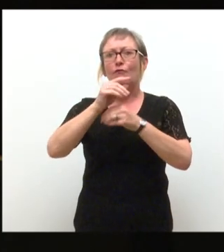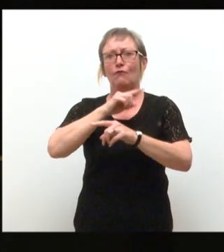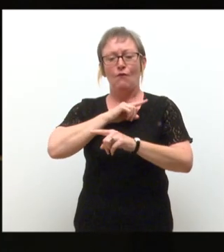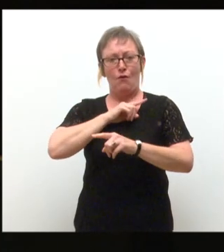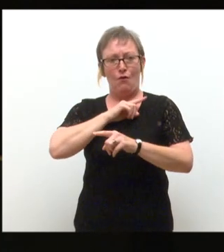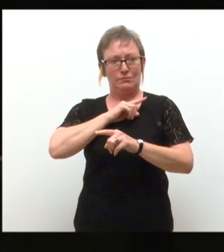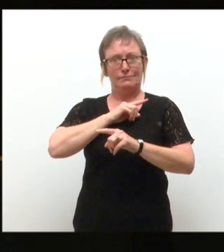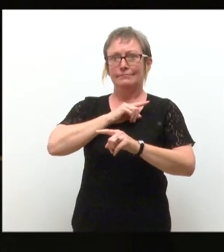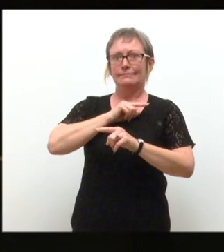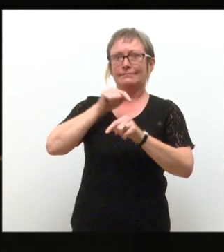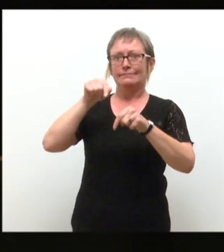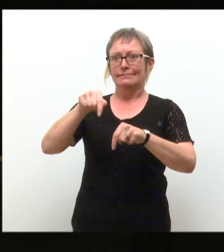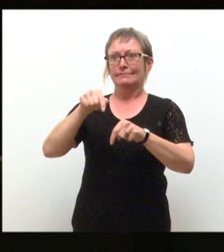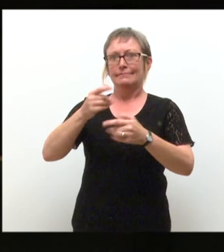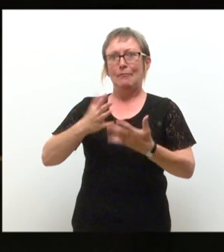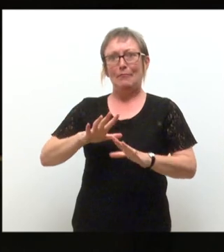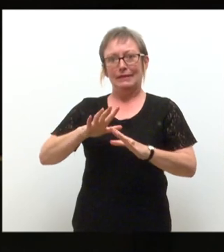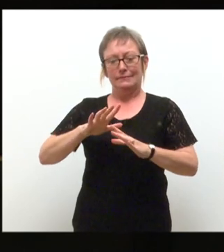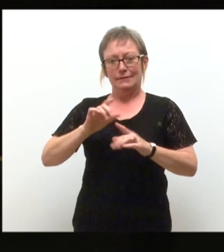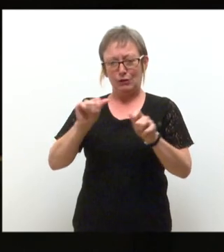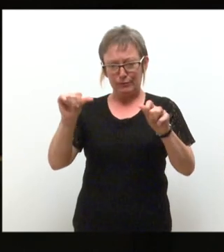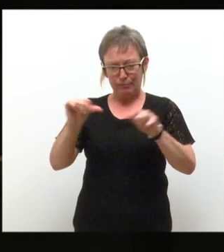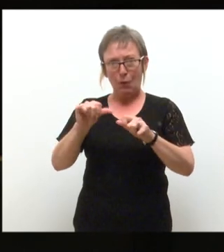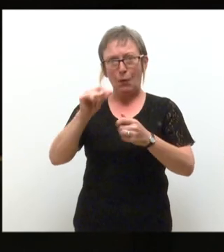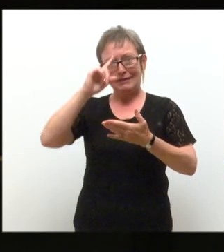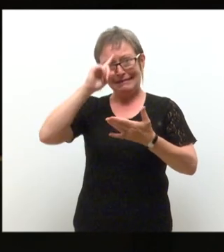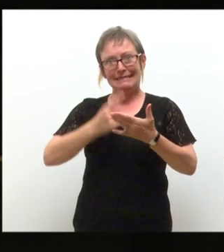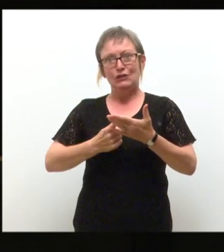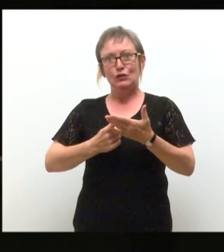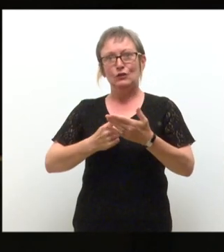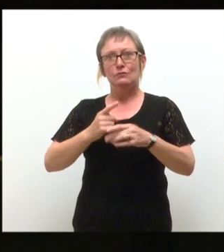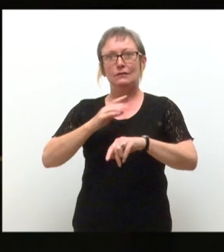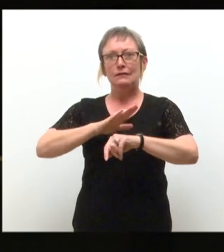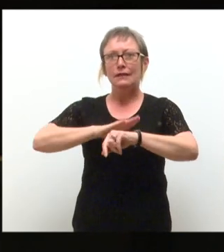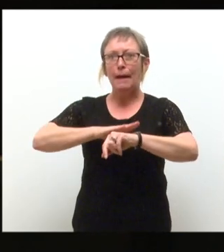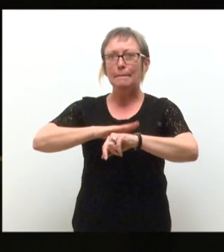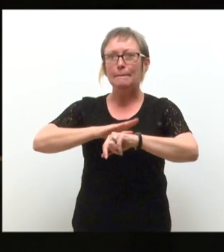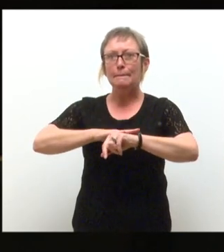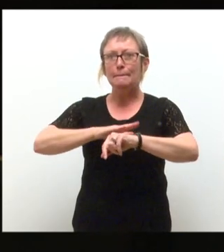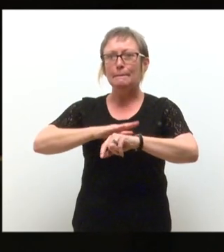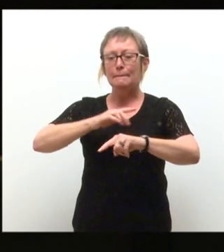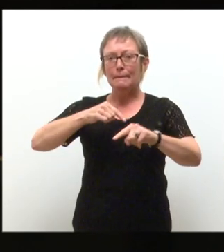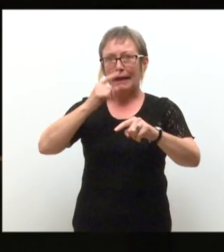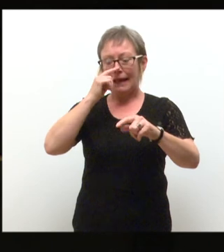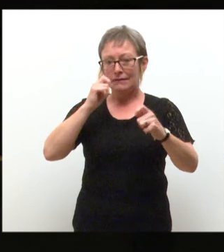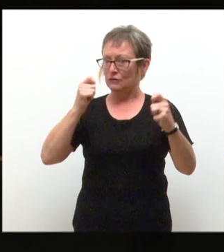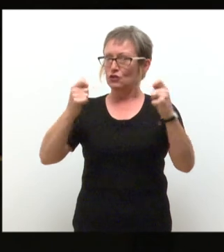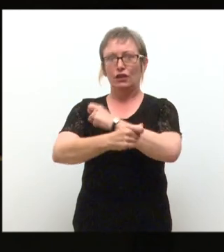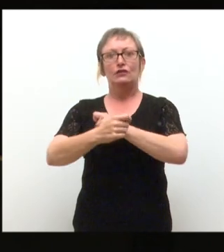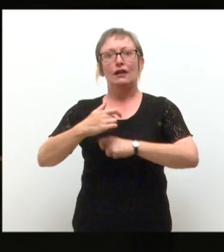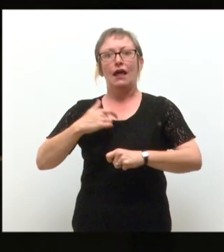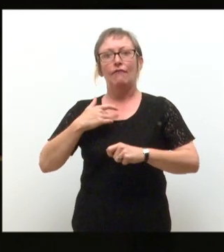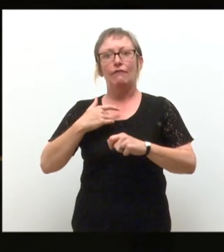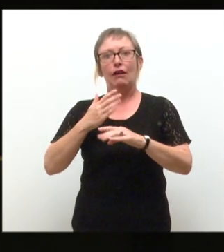the small decisions, the moments in time which can end up defining your entire life and career. The butterfly